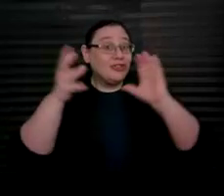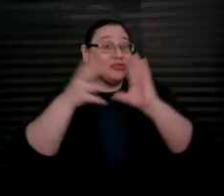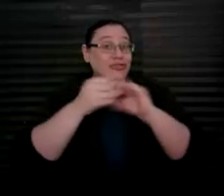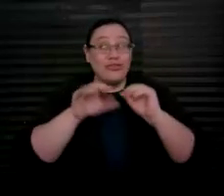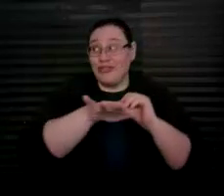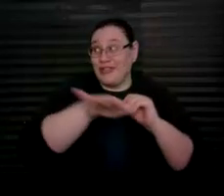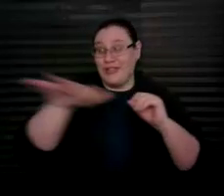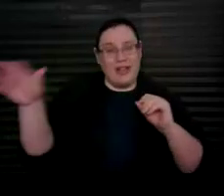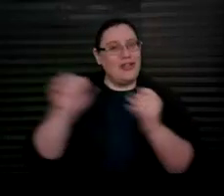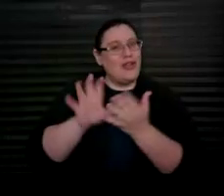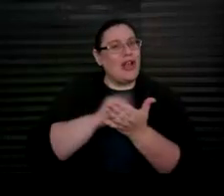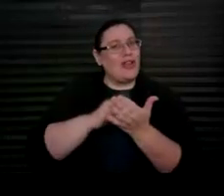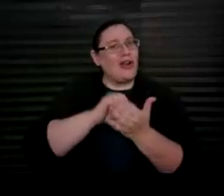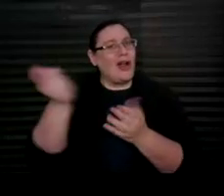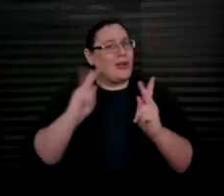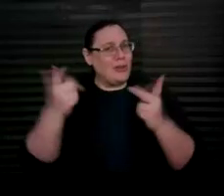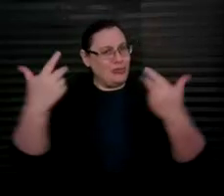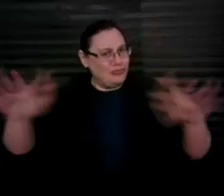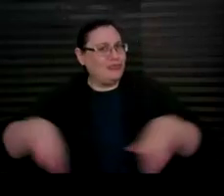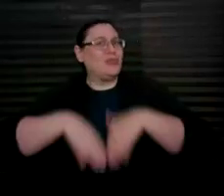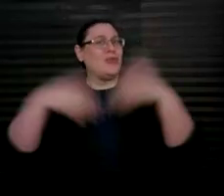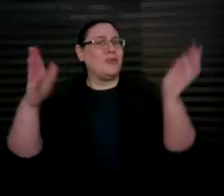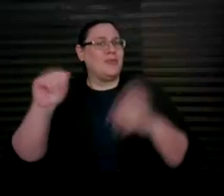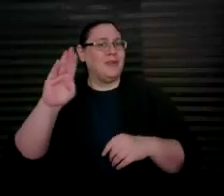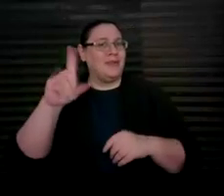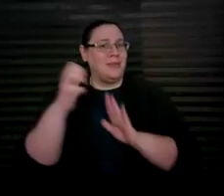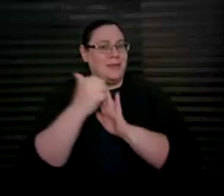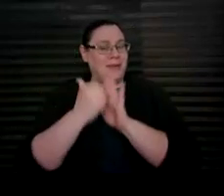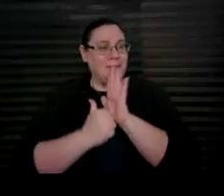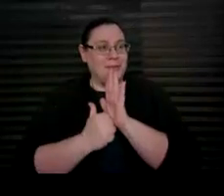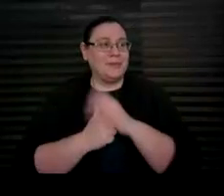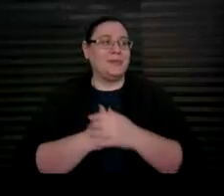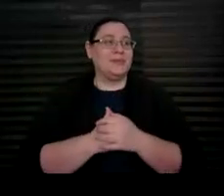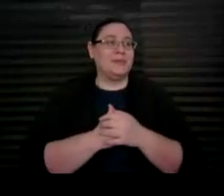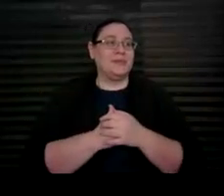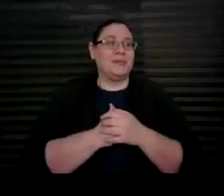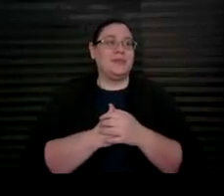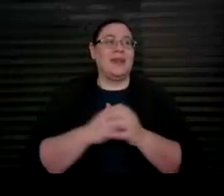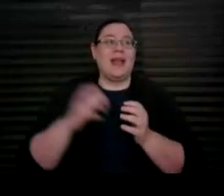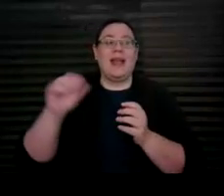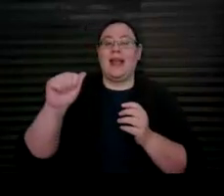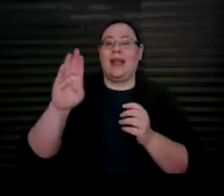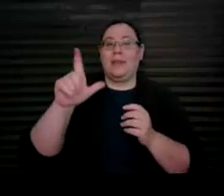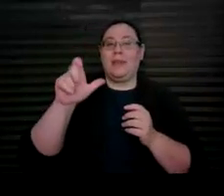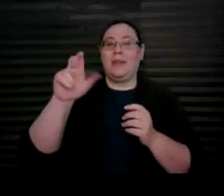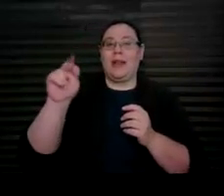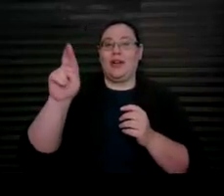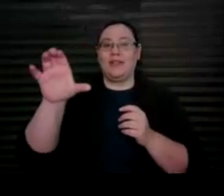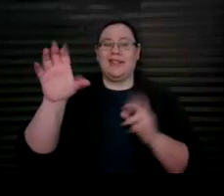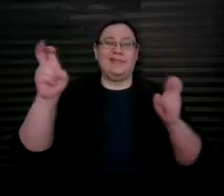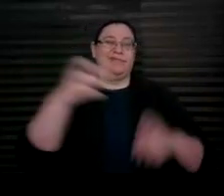learn from others who have opened ABLE accounts. And we have ABLE NRC ambassadors.